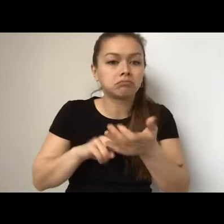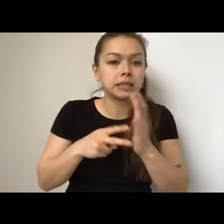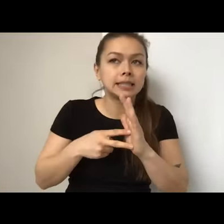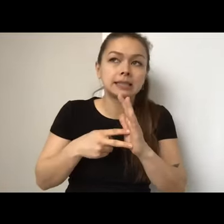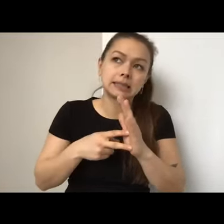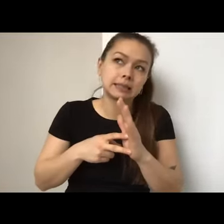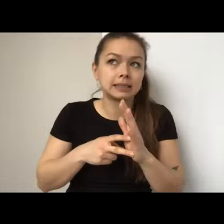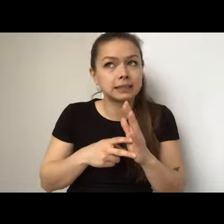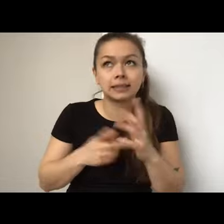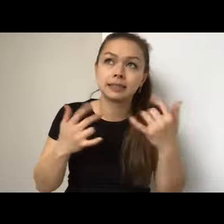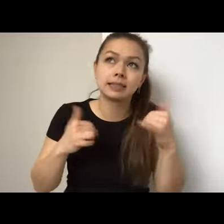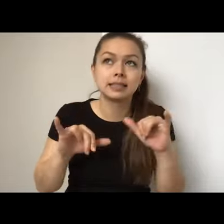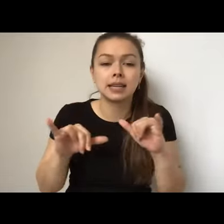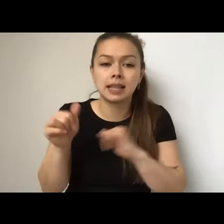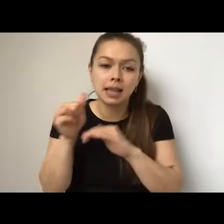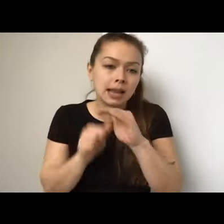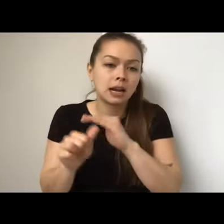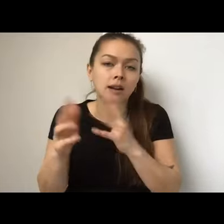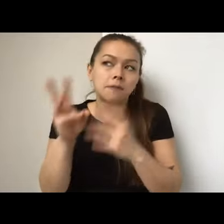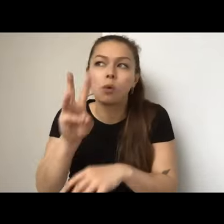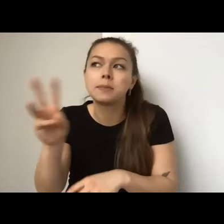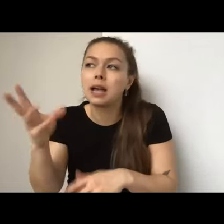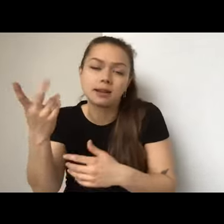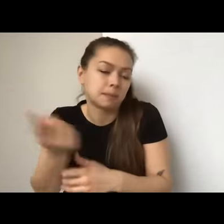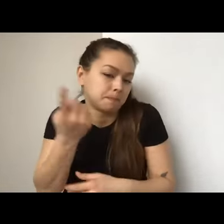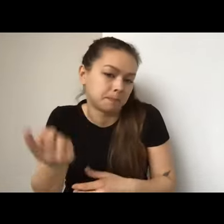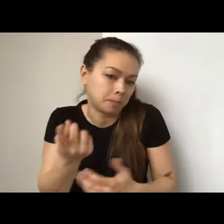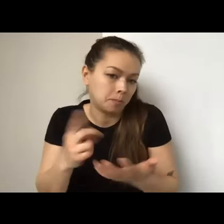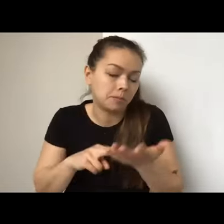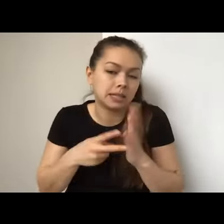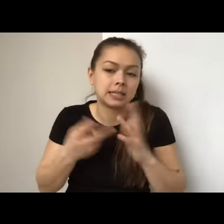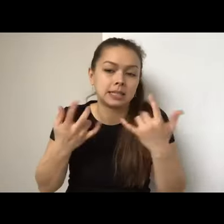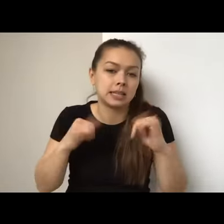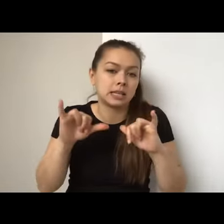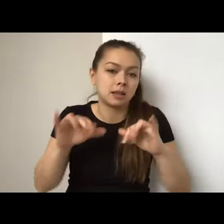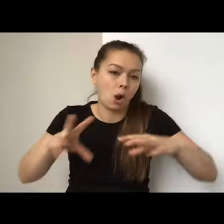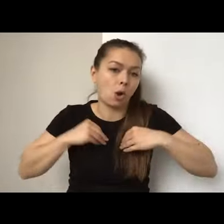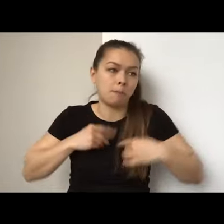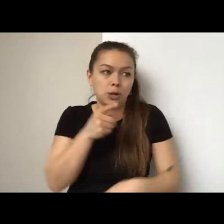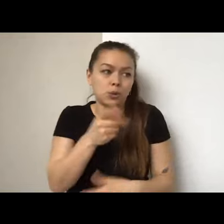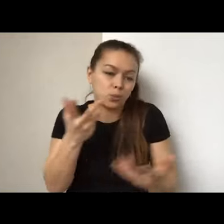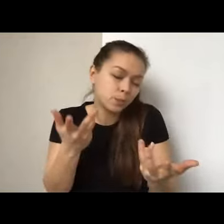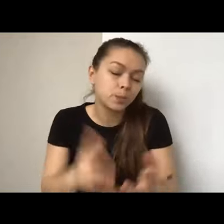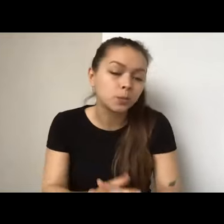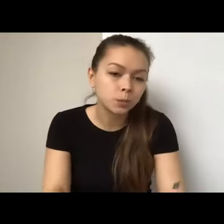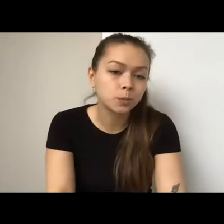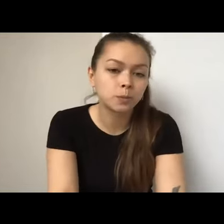the, um, let's say it's a website or something, that would be, that would be owned by you. Um,